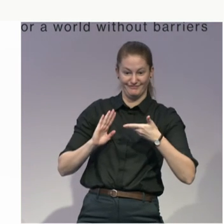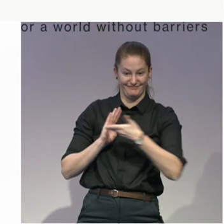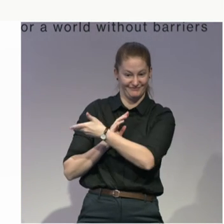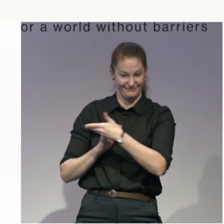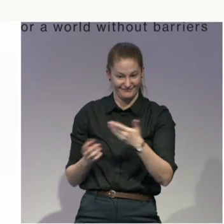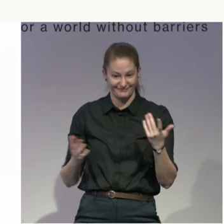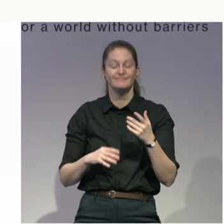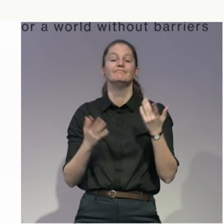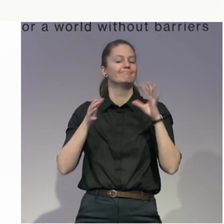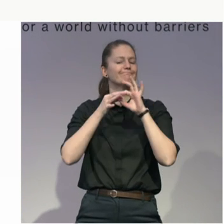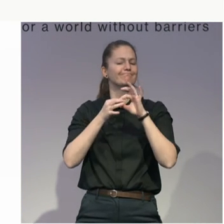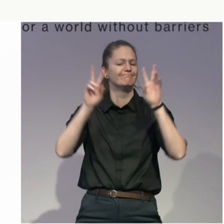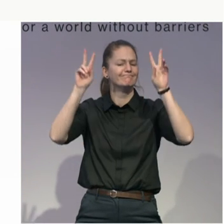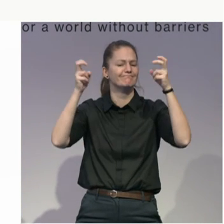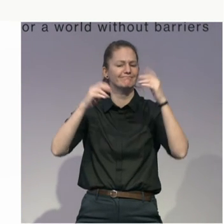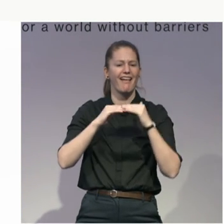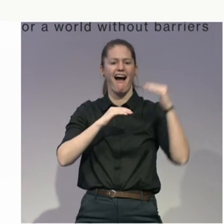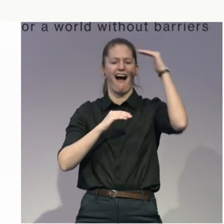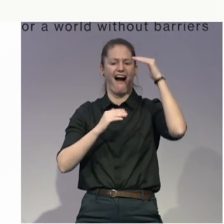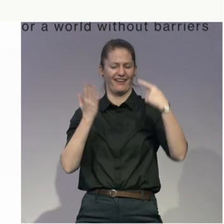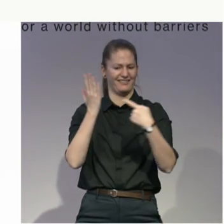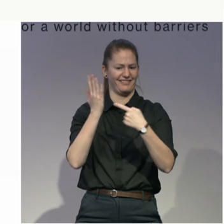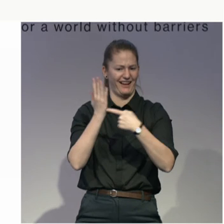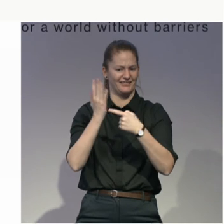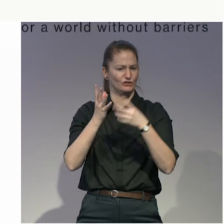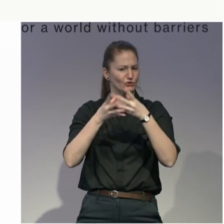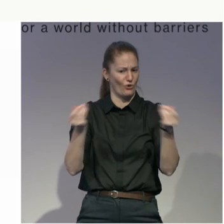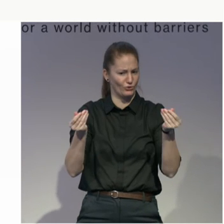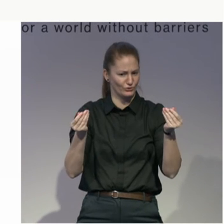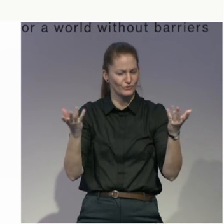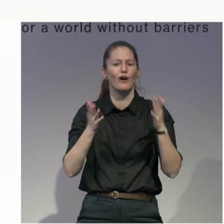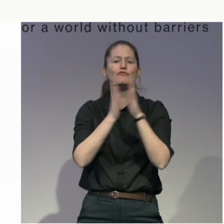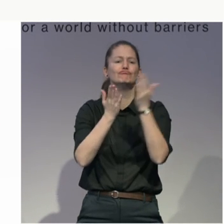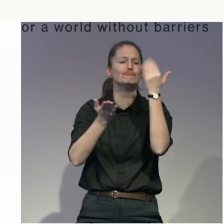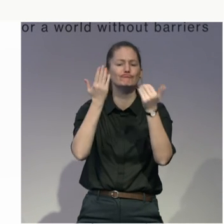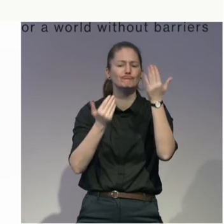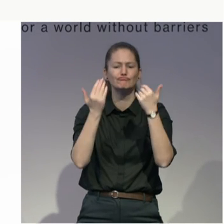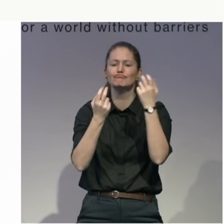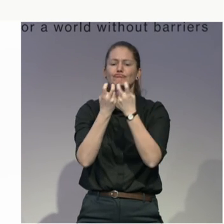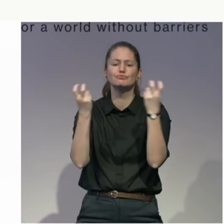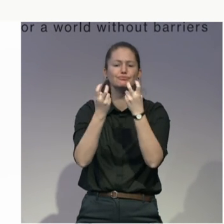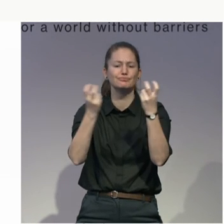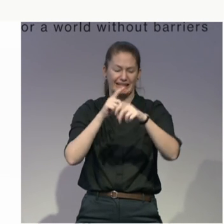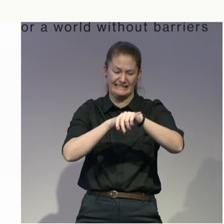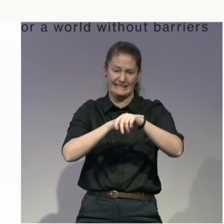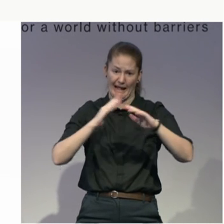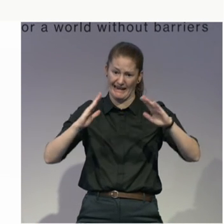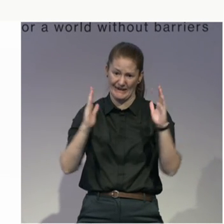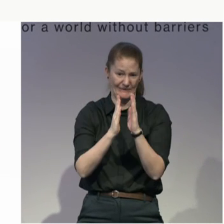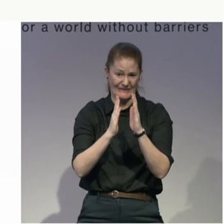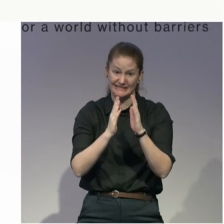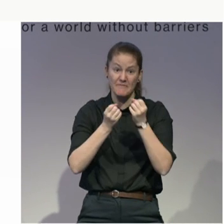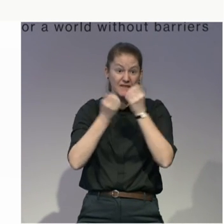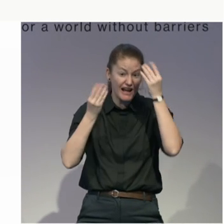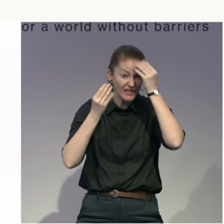seat. We've got a lot of great information to share with you in a very short amount of time. My name is Christopher Lee. I am the chair.